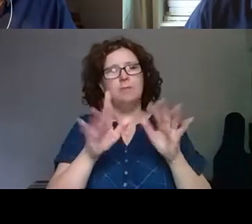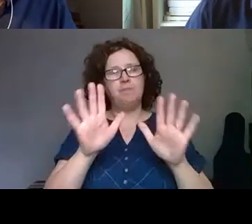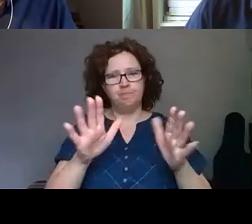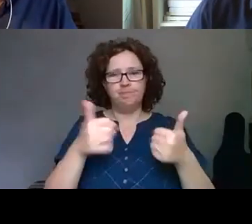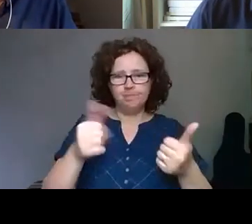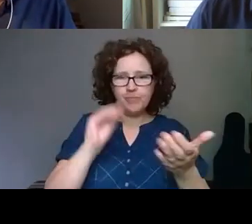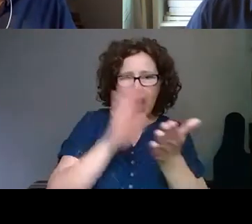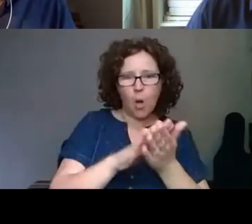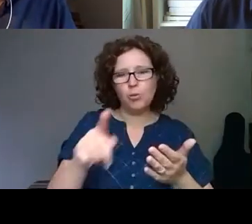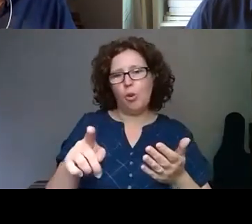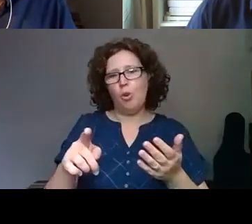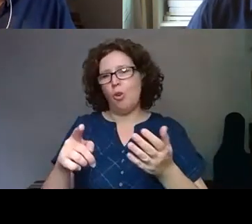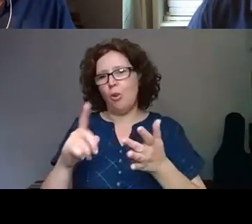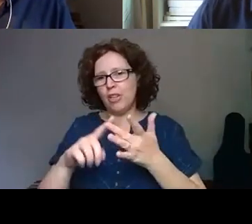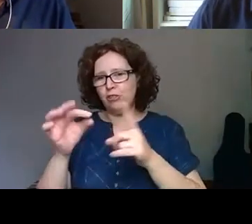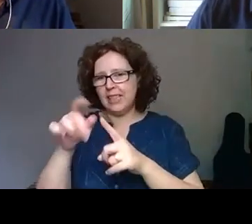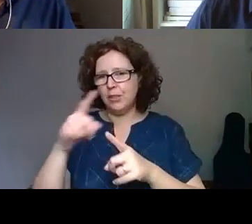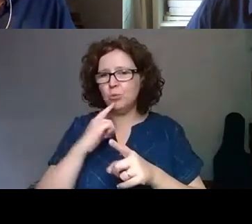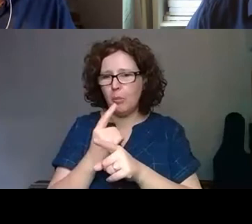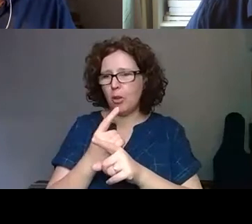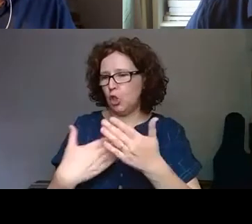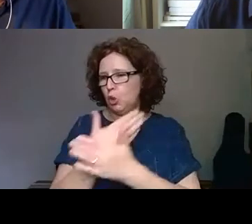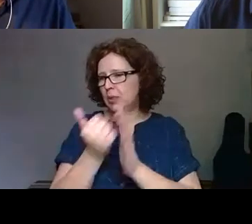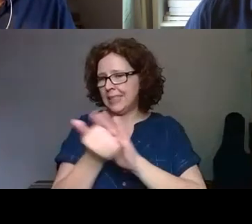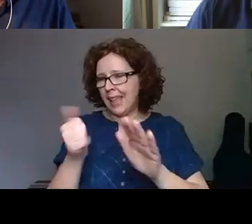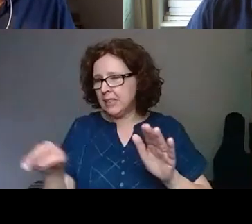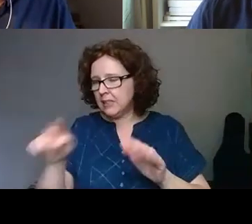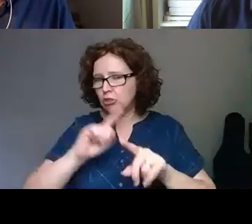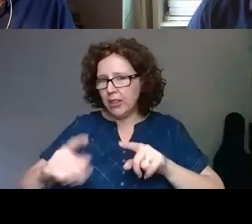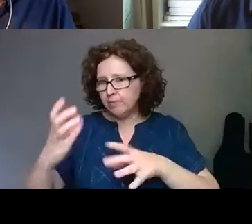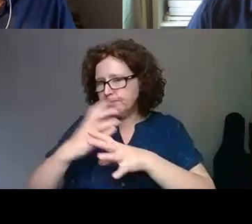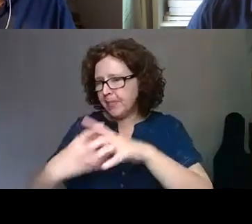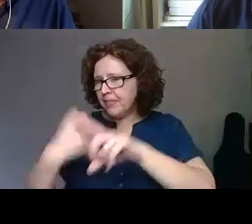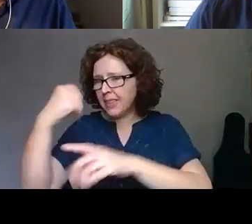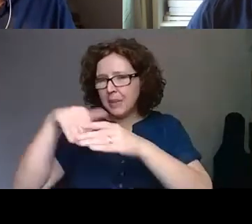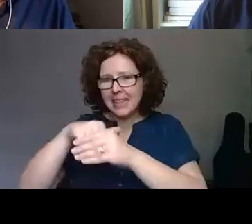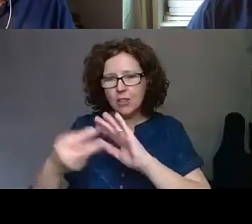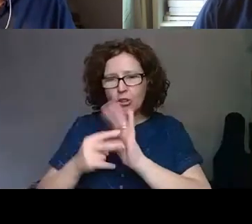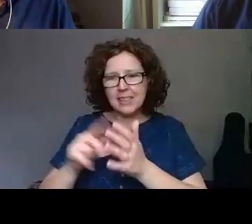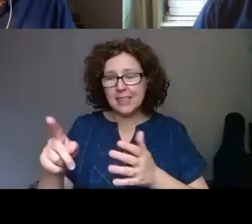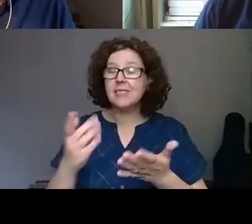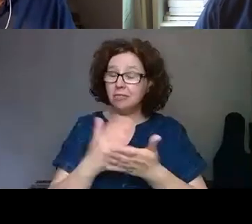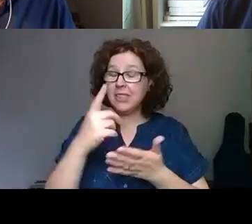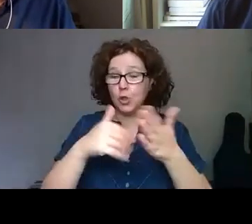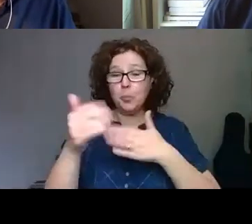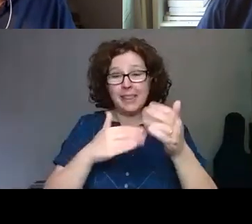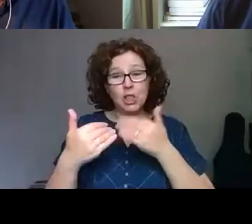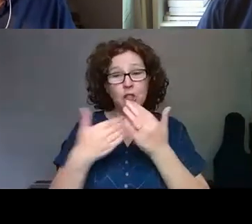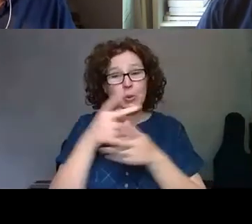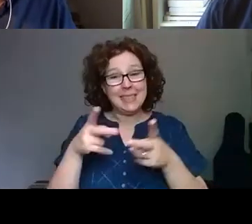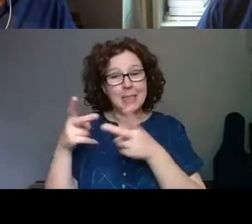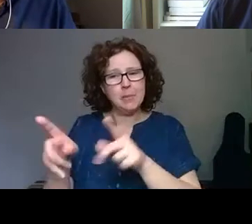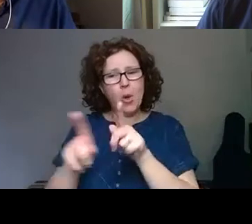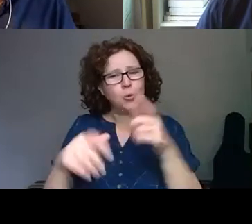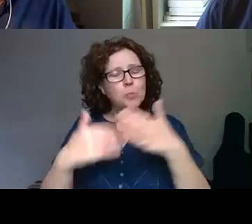or Irini, those new tools that you're willing to, you know, to look for. You are, yeah, you're building new systems, but you're also building a new